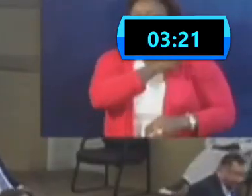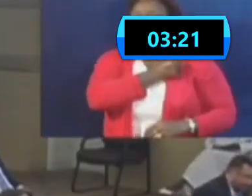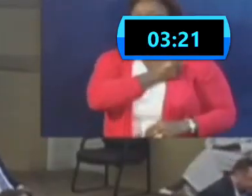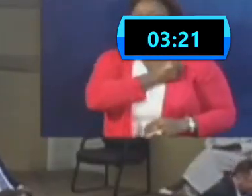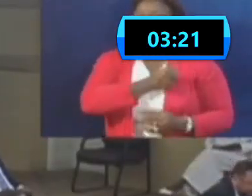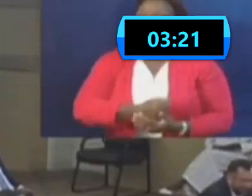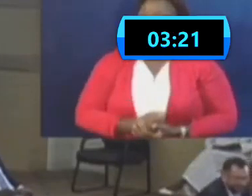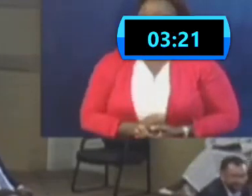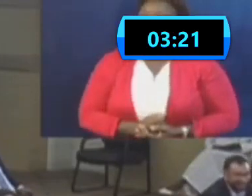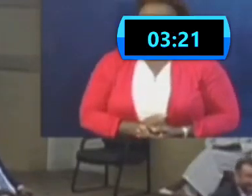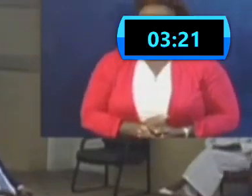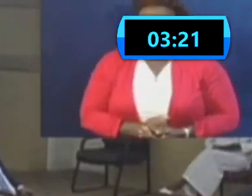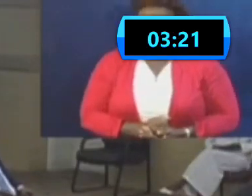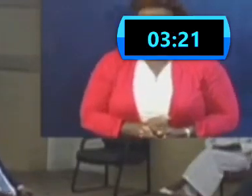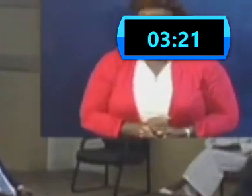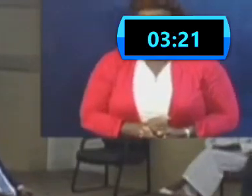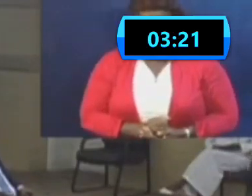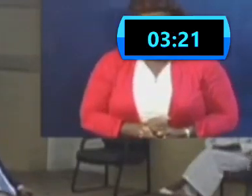so limited.